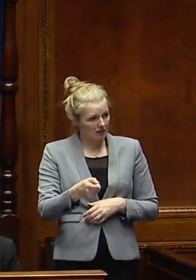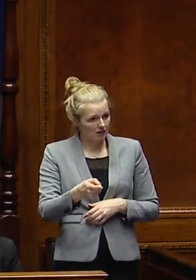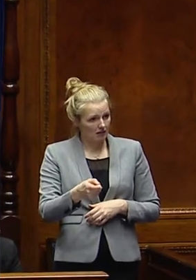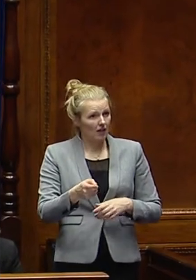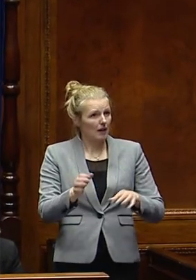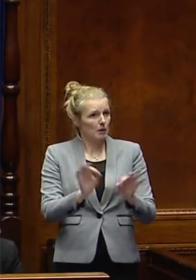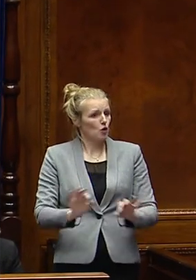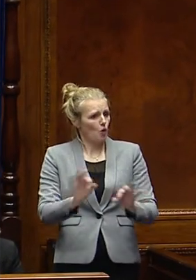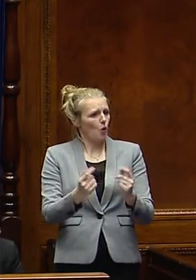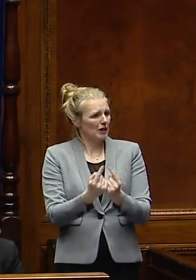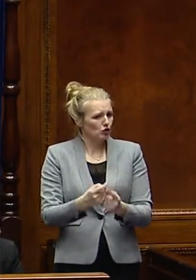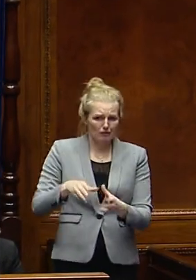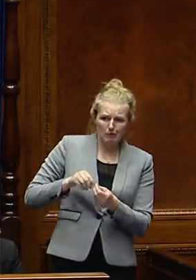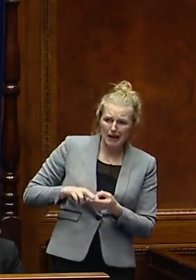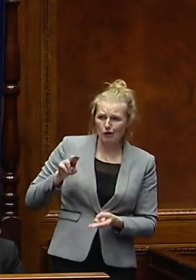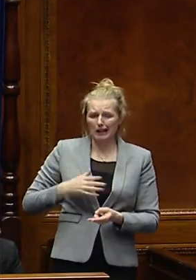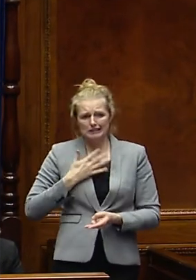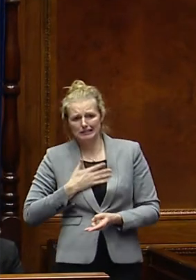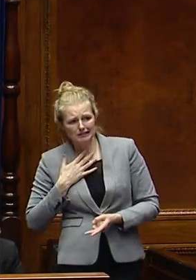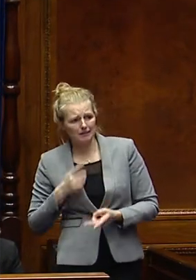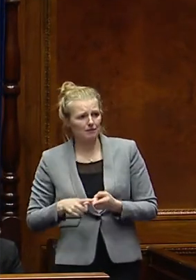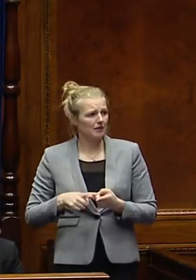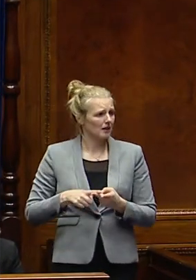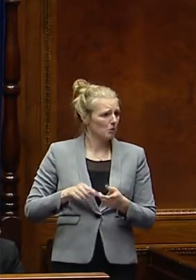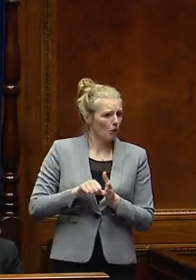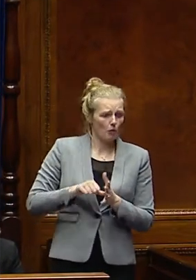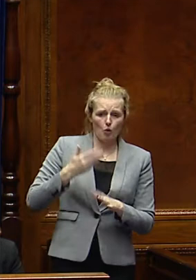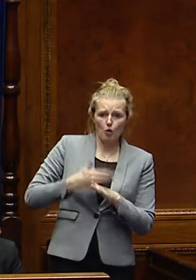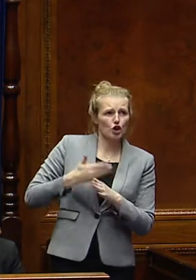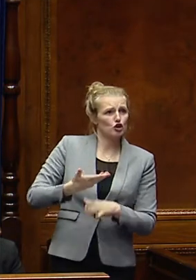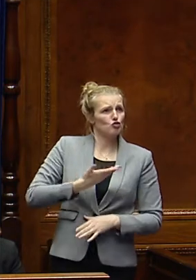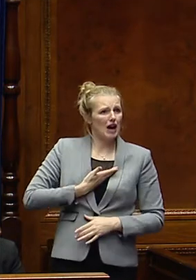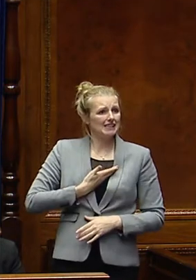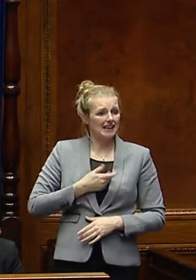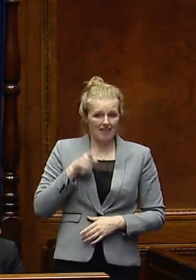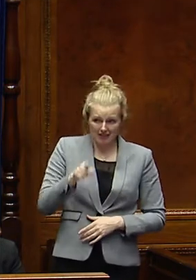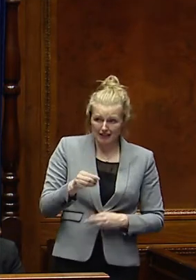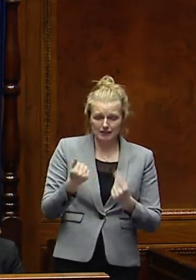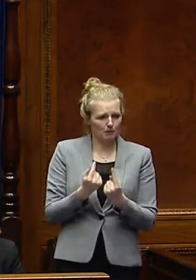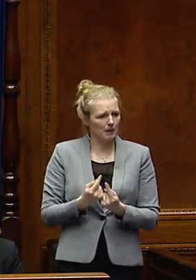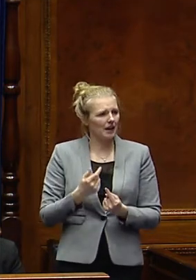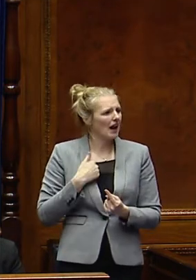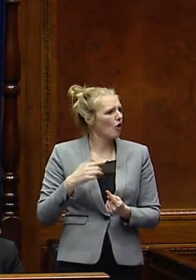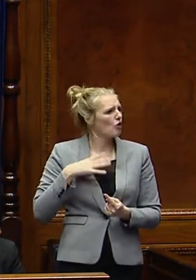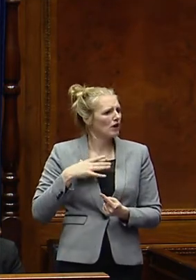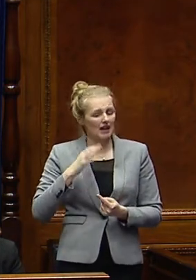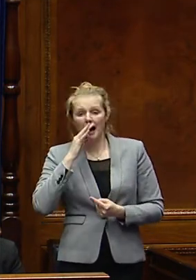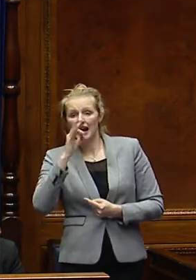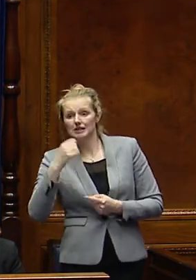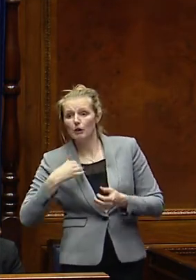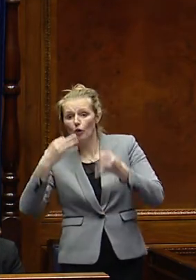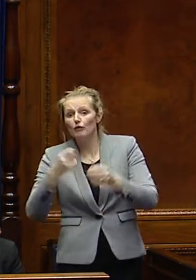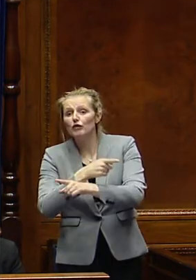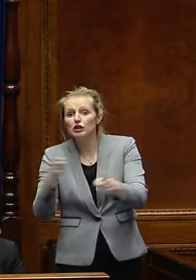issues of a pay raise, there are other issues in terms of workers' rights. Again, that's something that I have already tasked my officials with